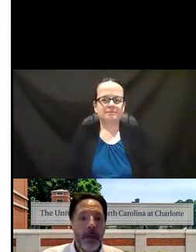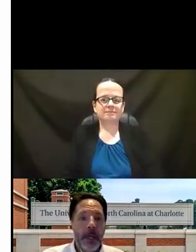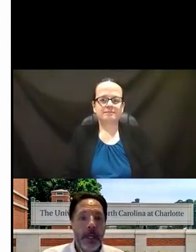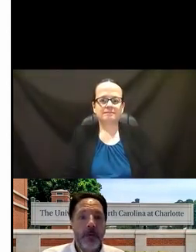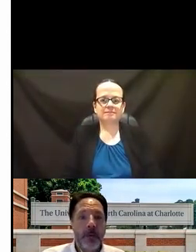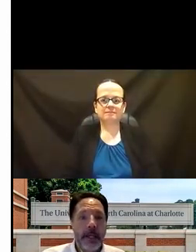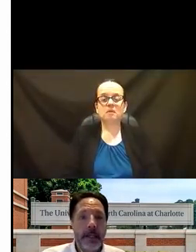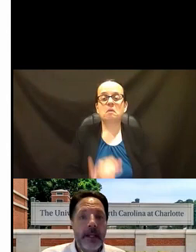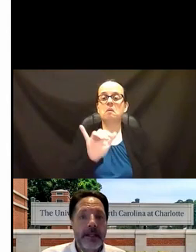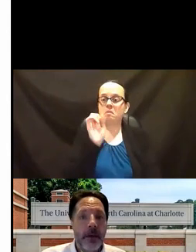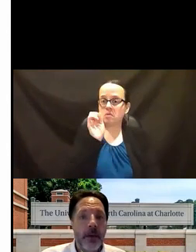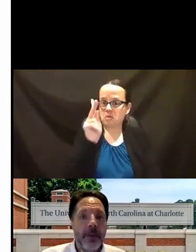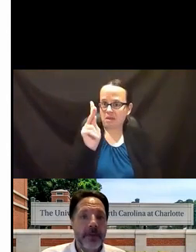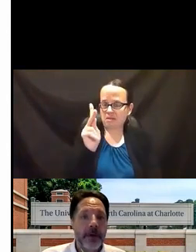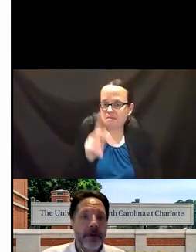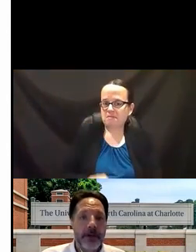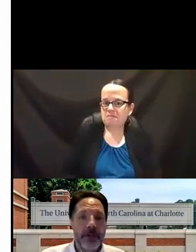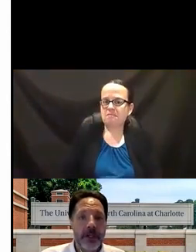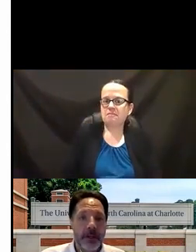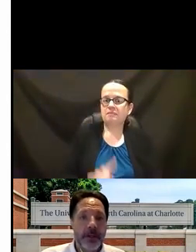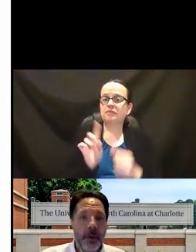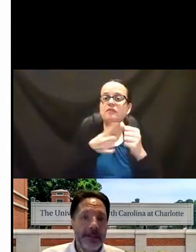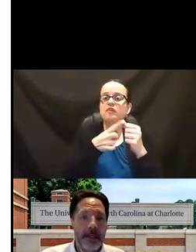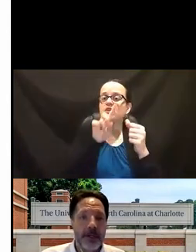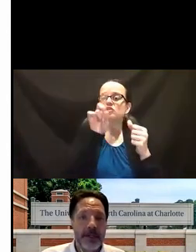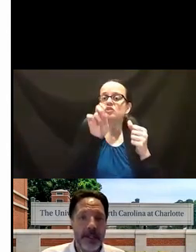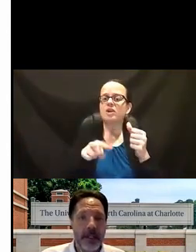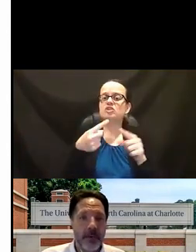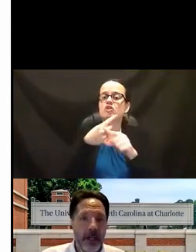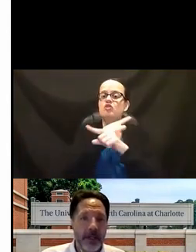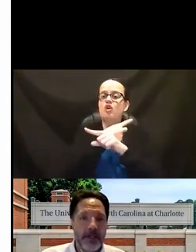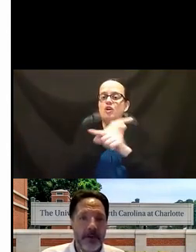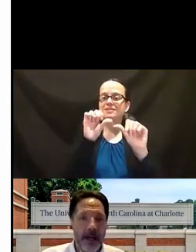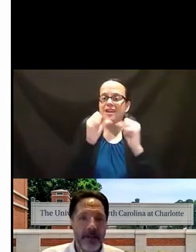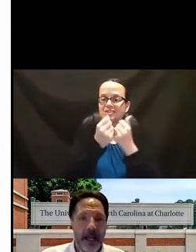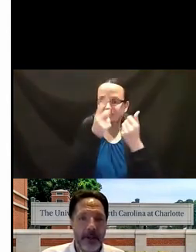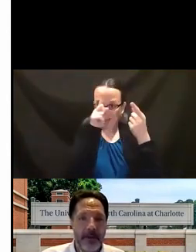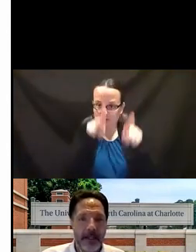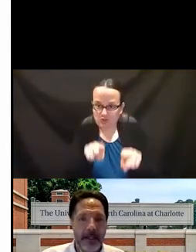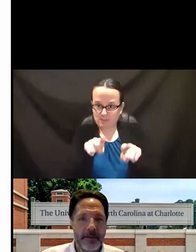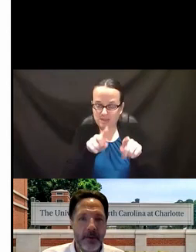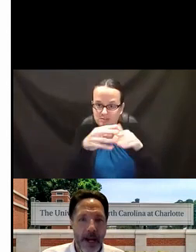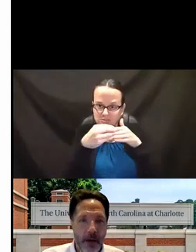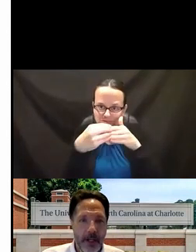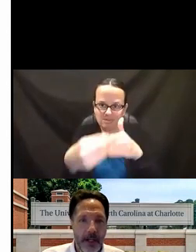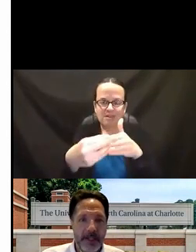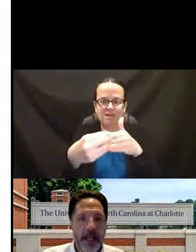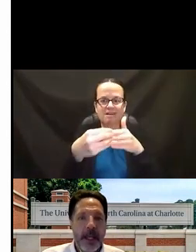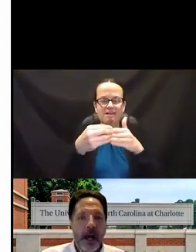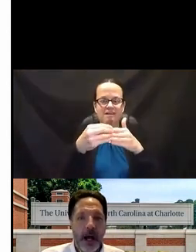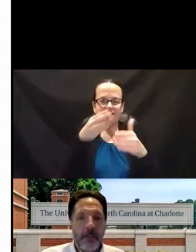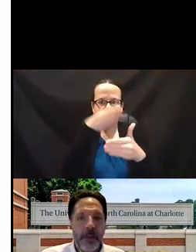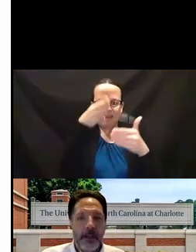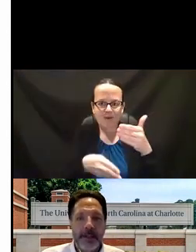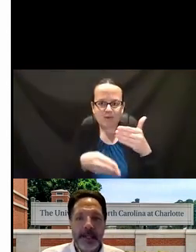Okay, great. So with the first question, do cross-agency agreements drive collaborative activities or outcomes?